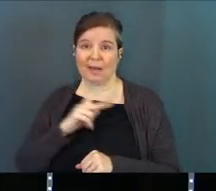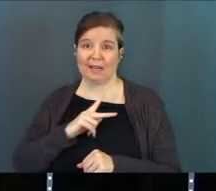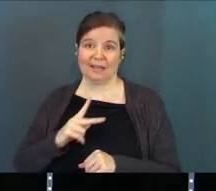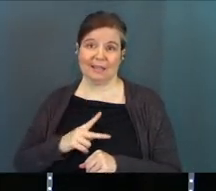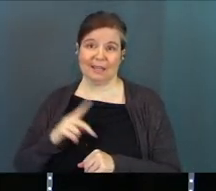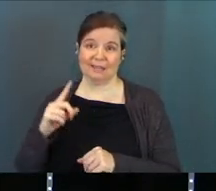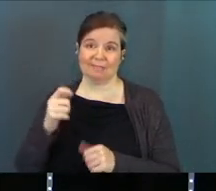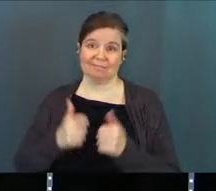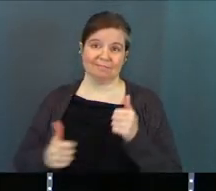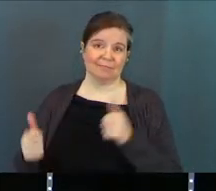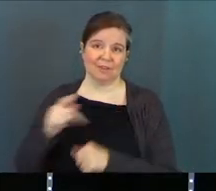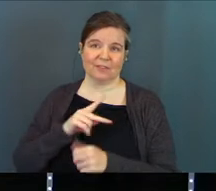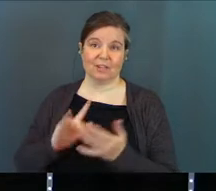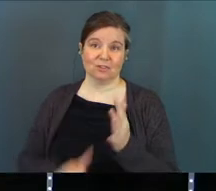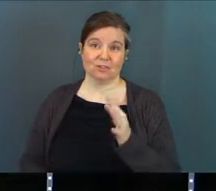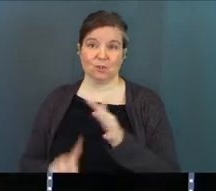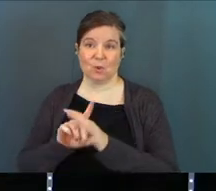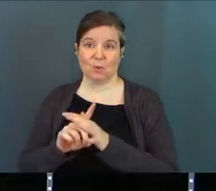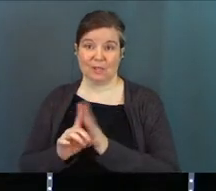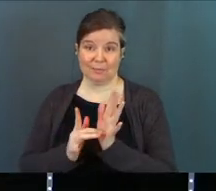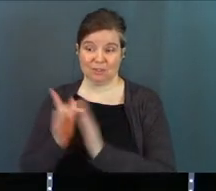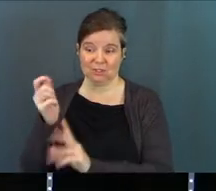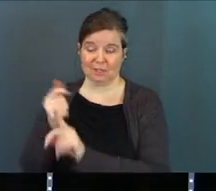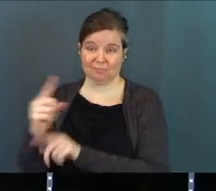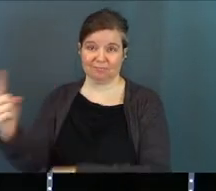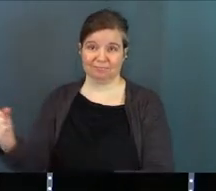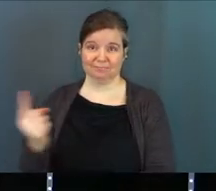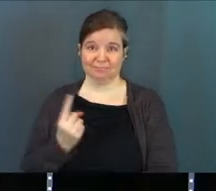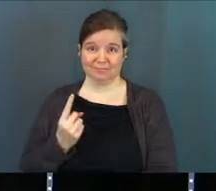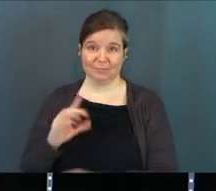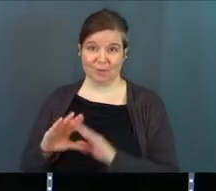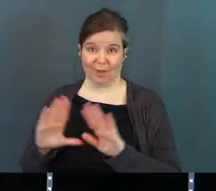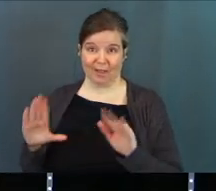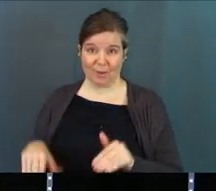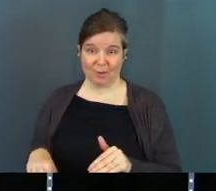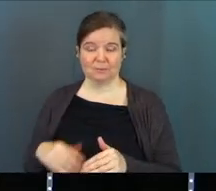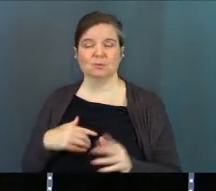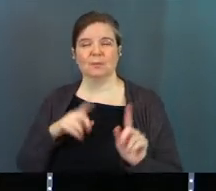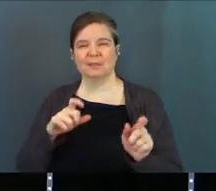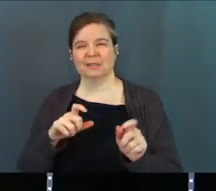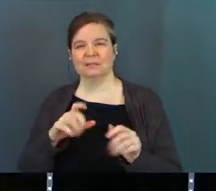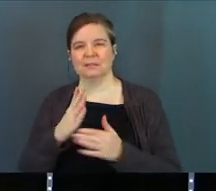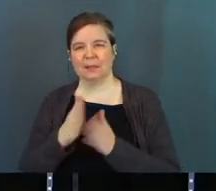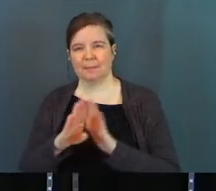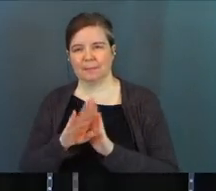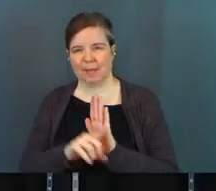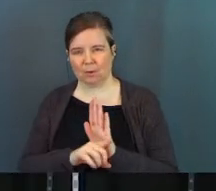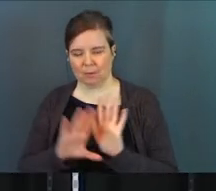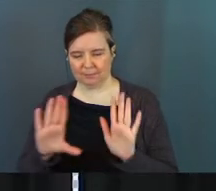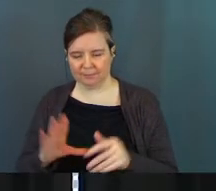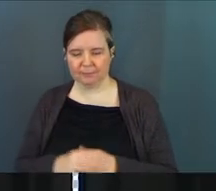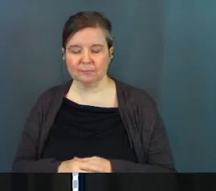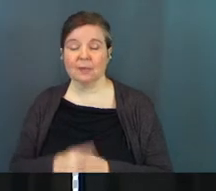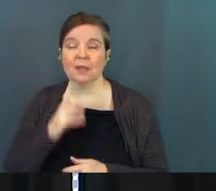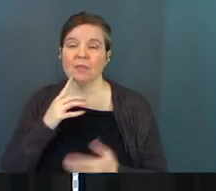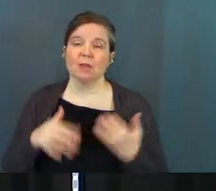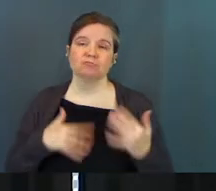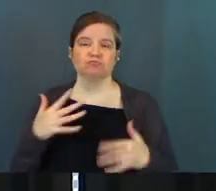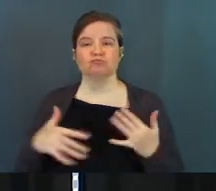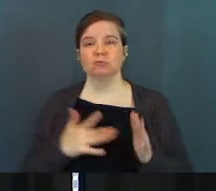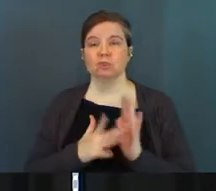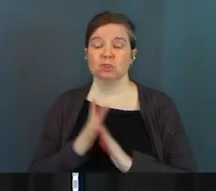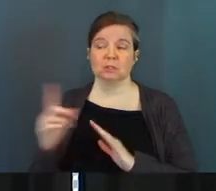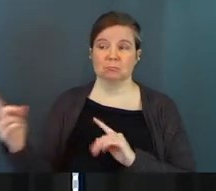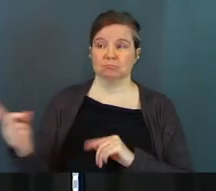King of Kings shows up. Jesus himself shows up to their house, okay? And so let me give you kind of some background on this. They're hanging out,